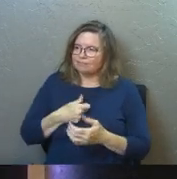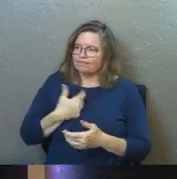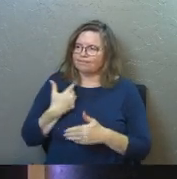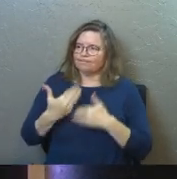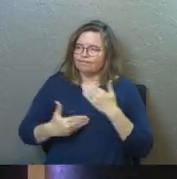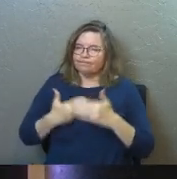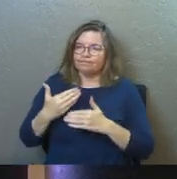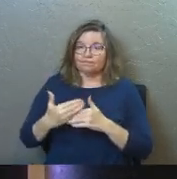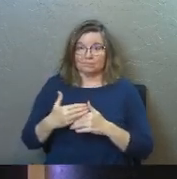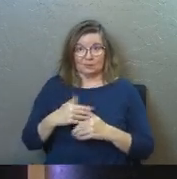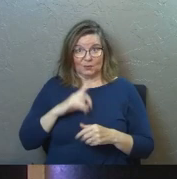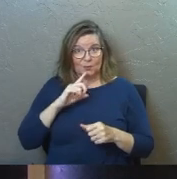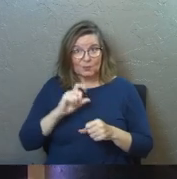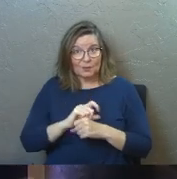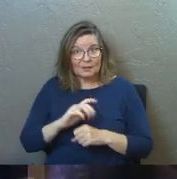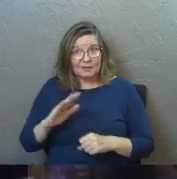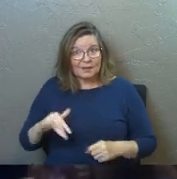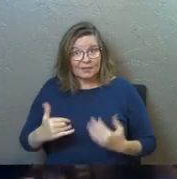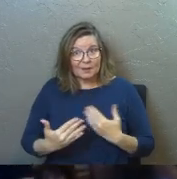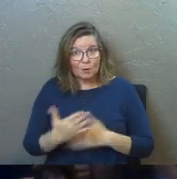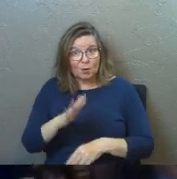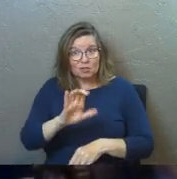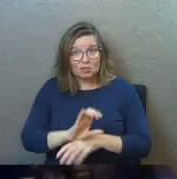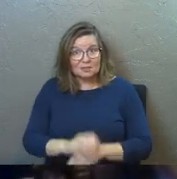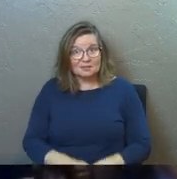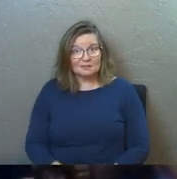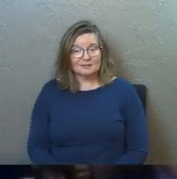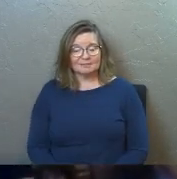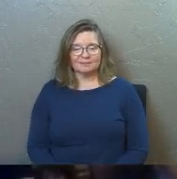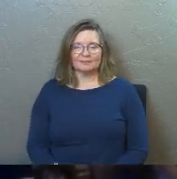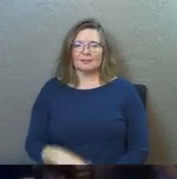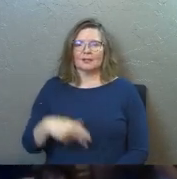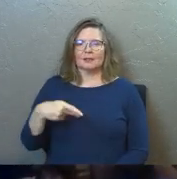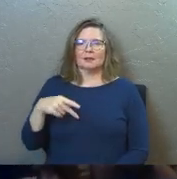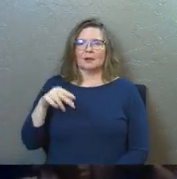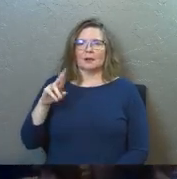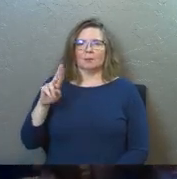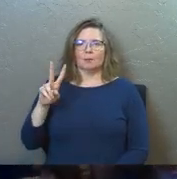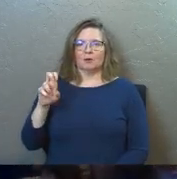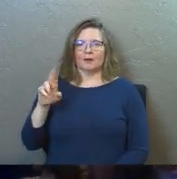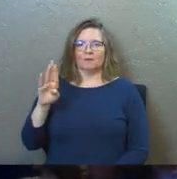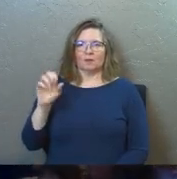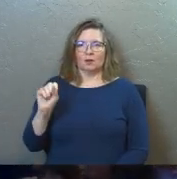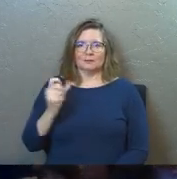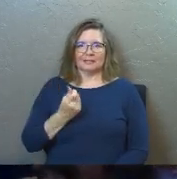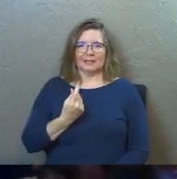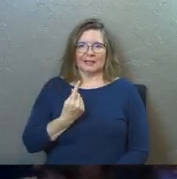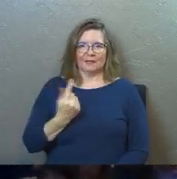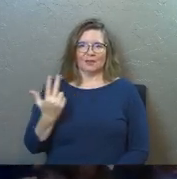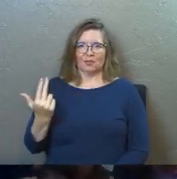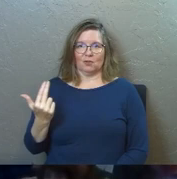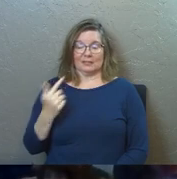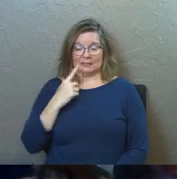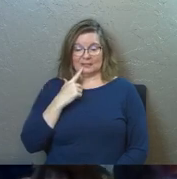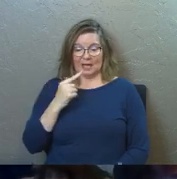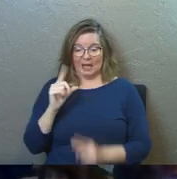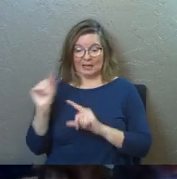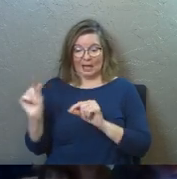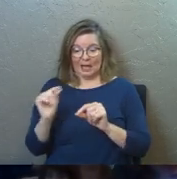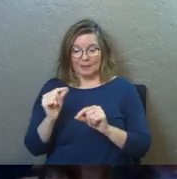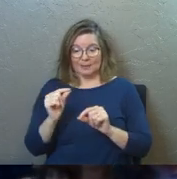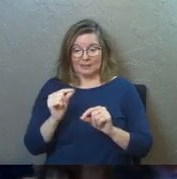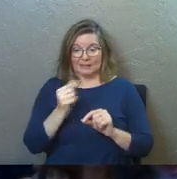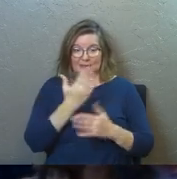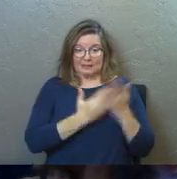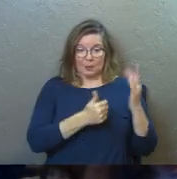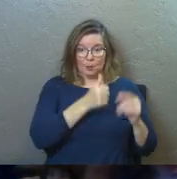are we for real yet this morning, church, Proverbs 11 13 says that gossip is telling someone's secret, a